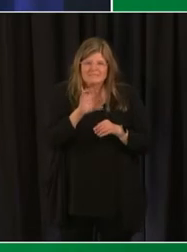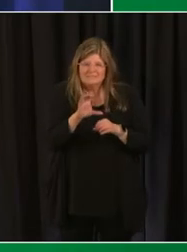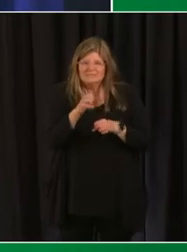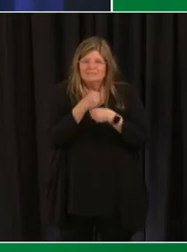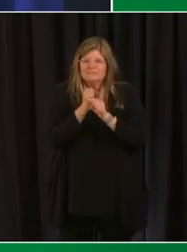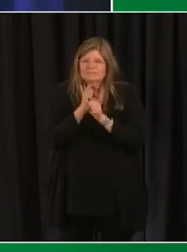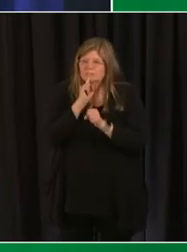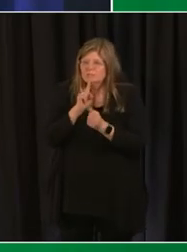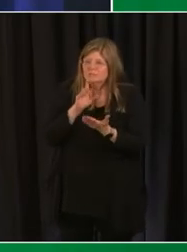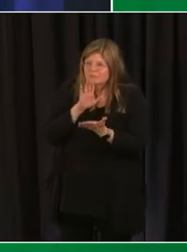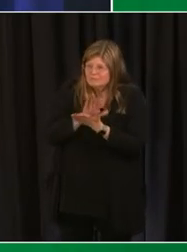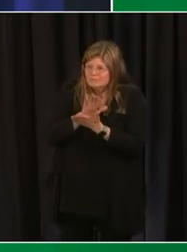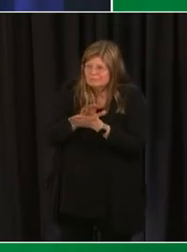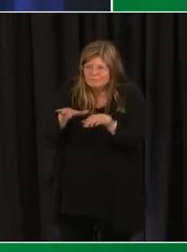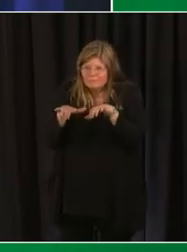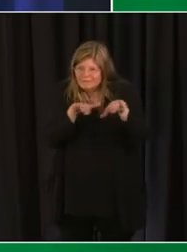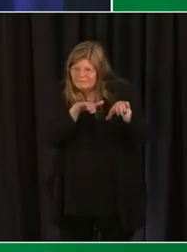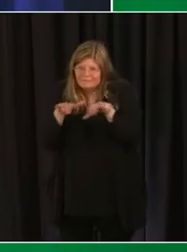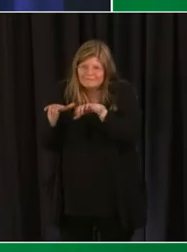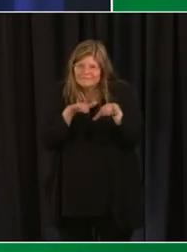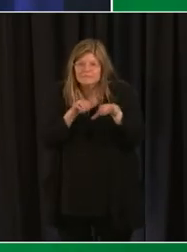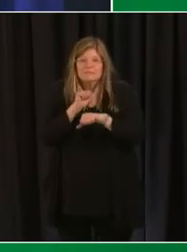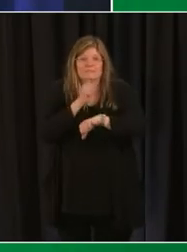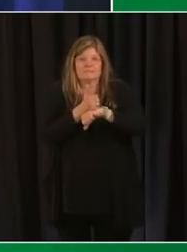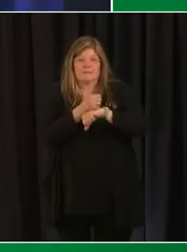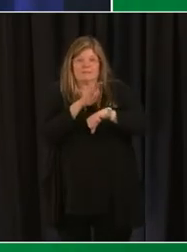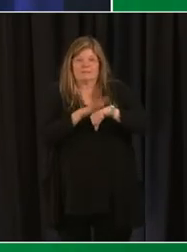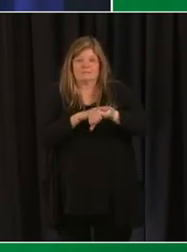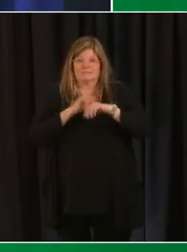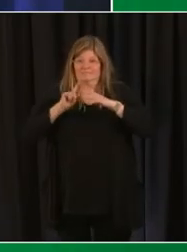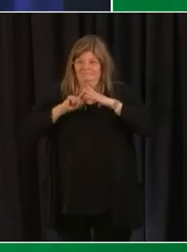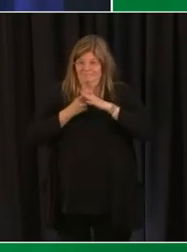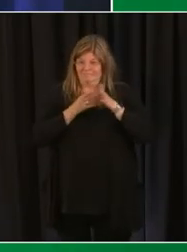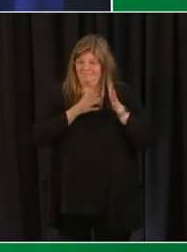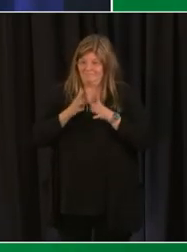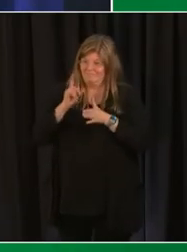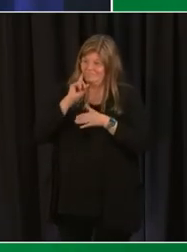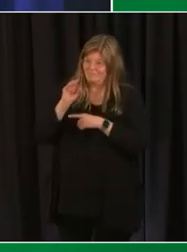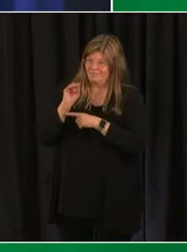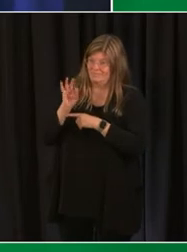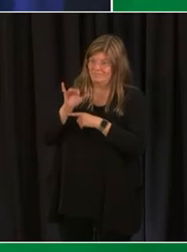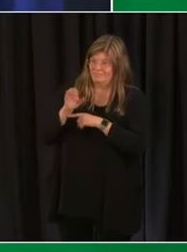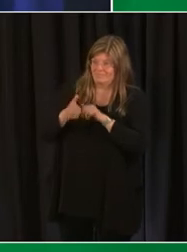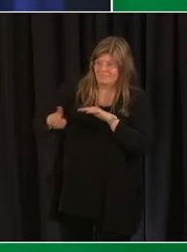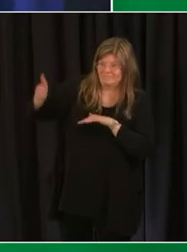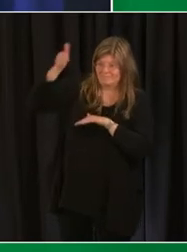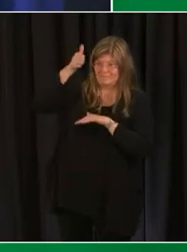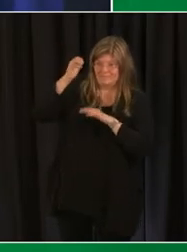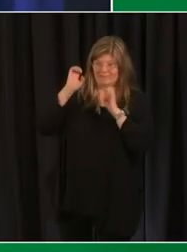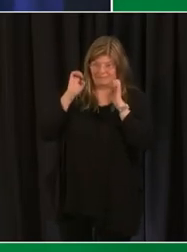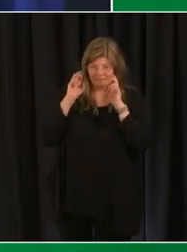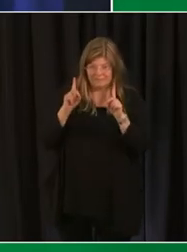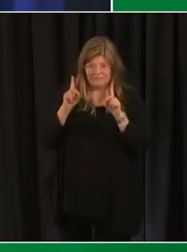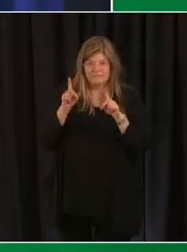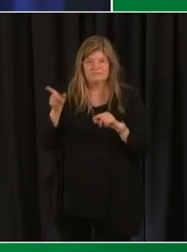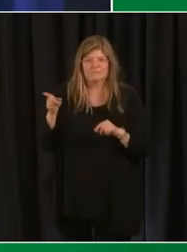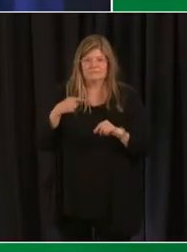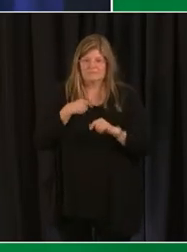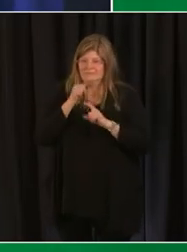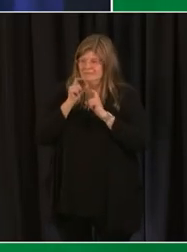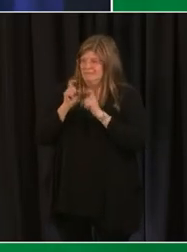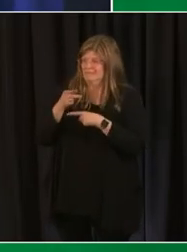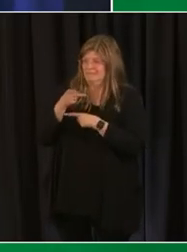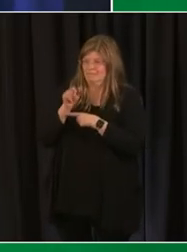academic performance based on the preliminary plan from the office of state superintendent of education should we not administer